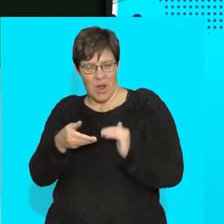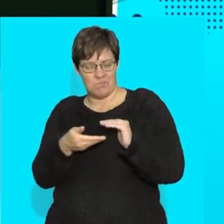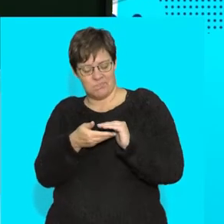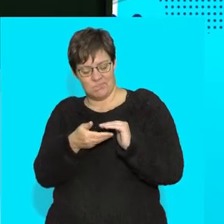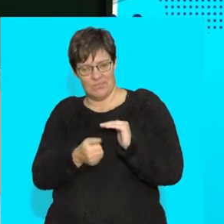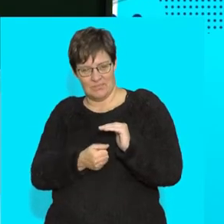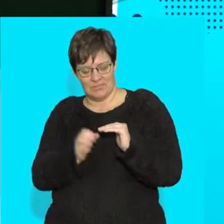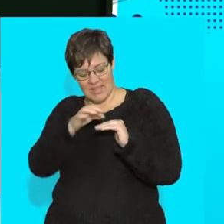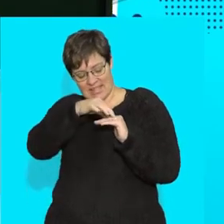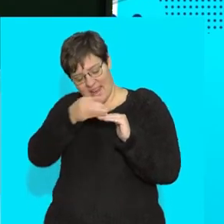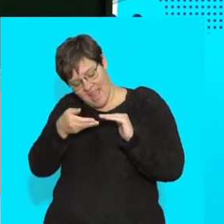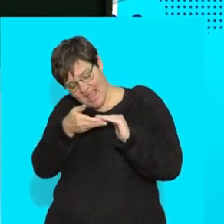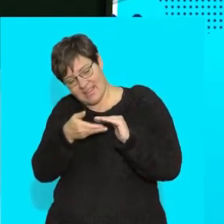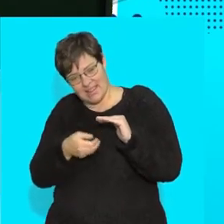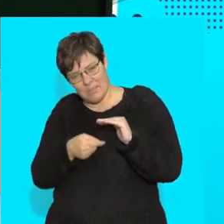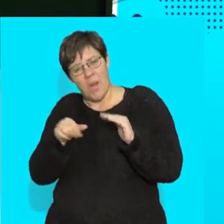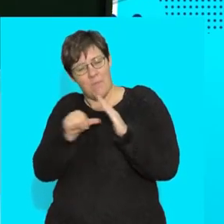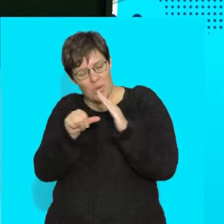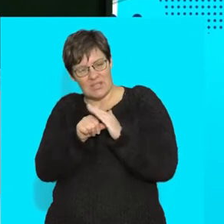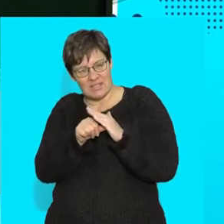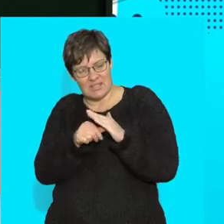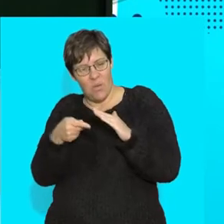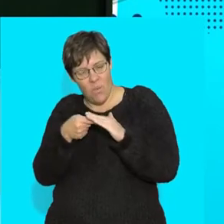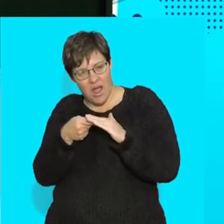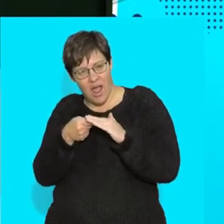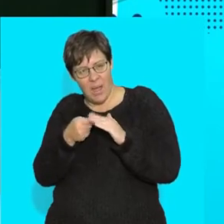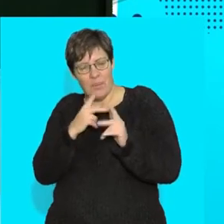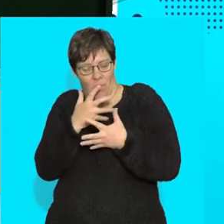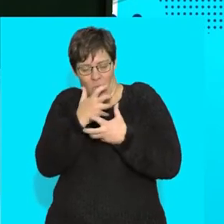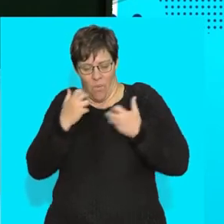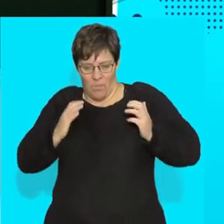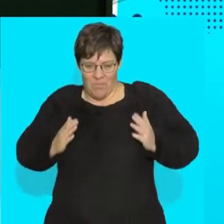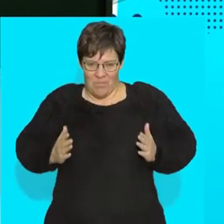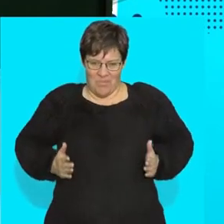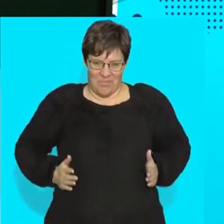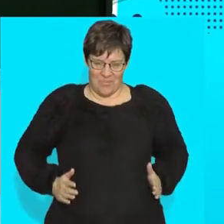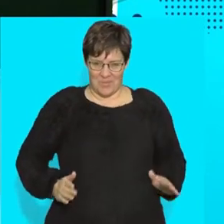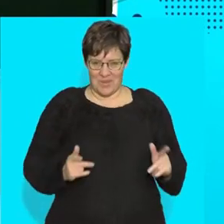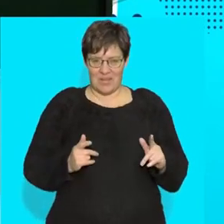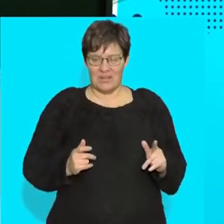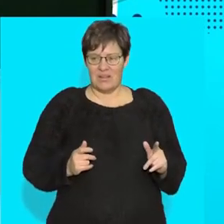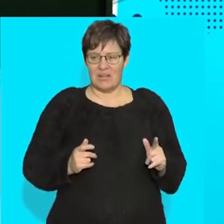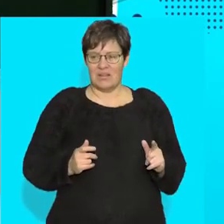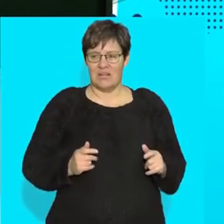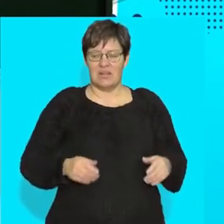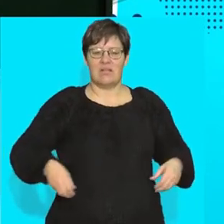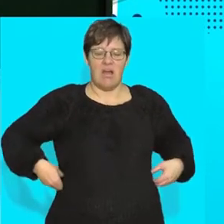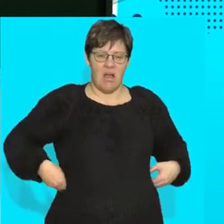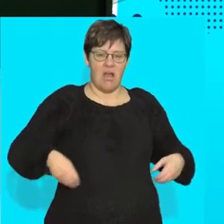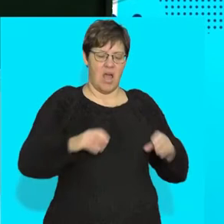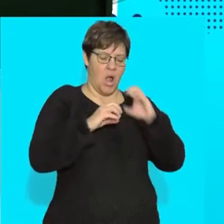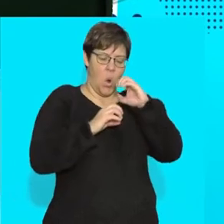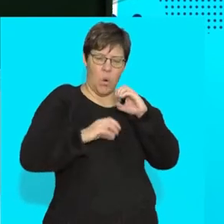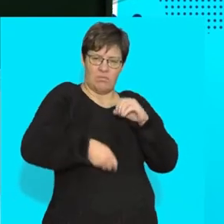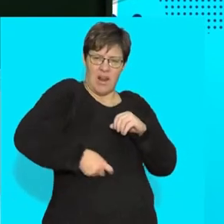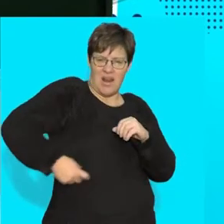underneath my skin. But it's important because it's there to insulate. I found that layer around my organs. It's